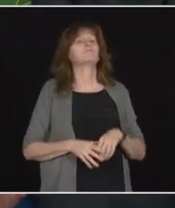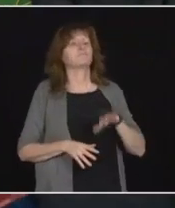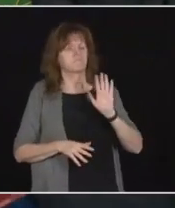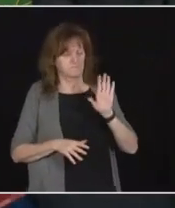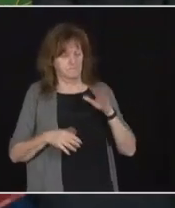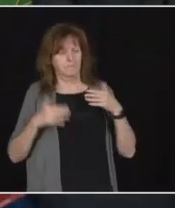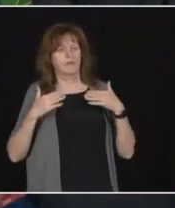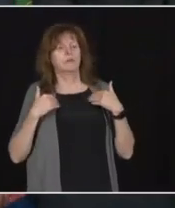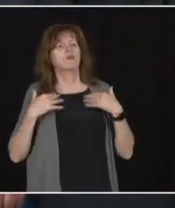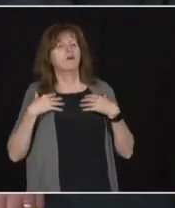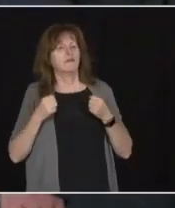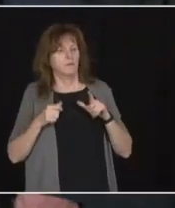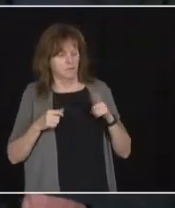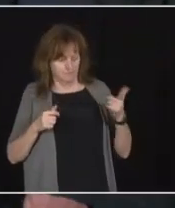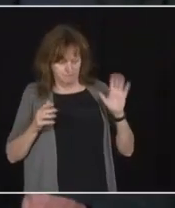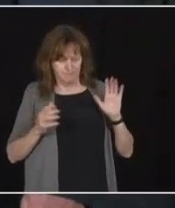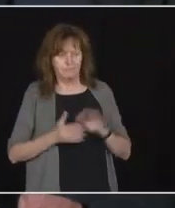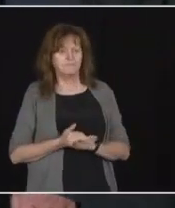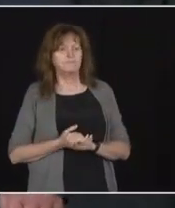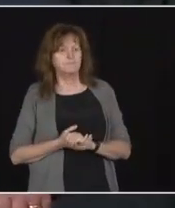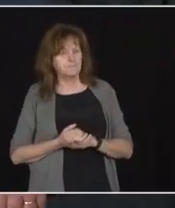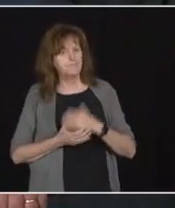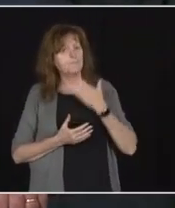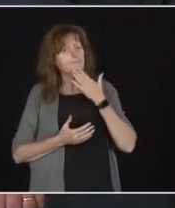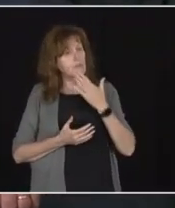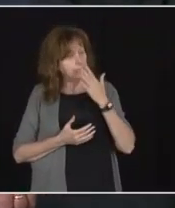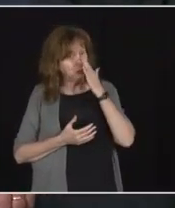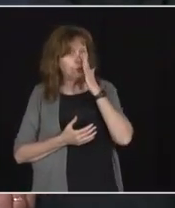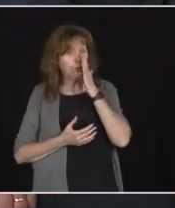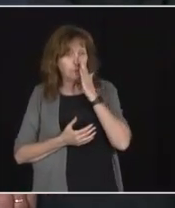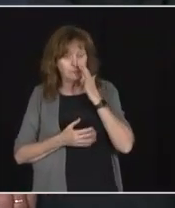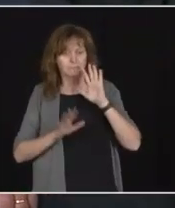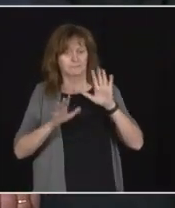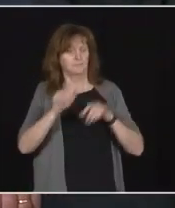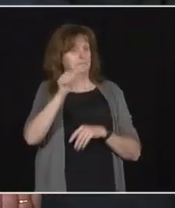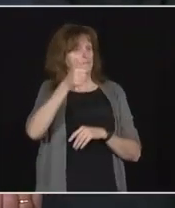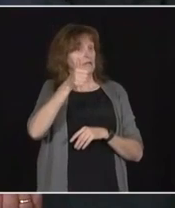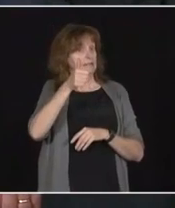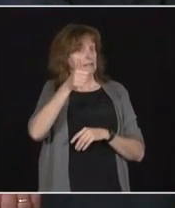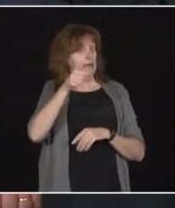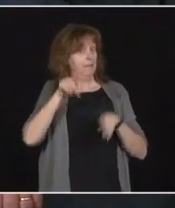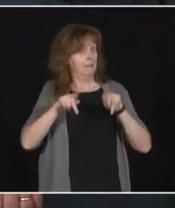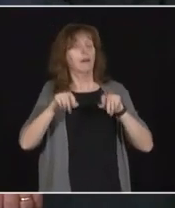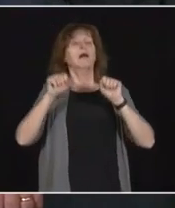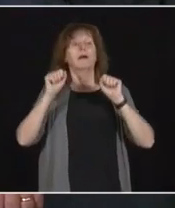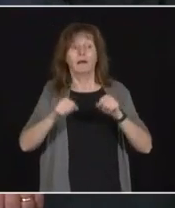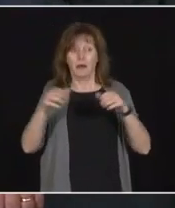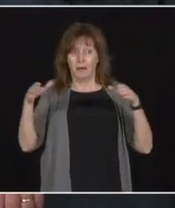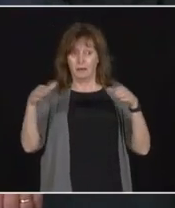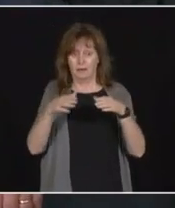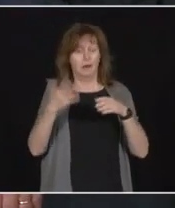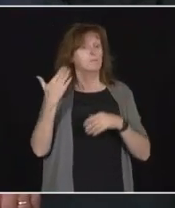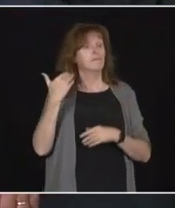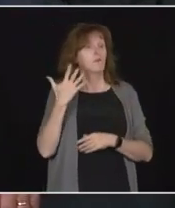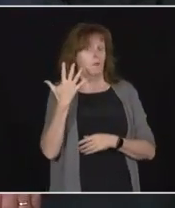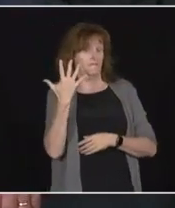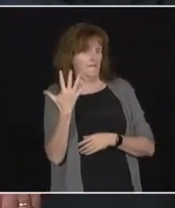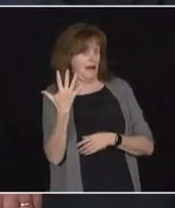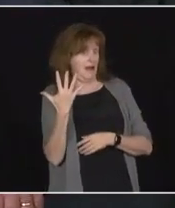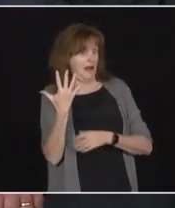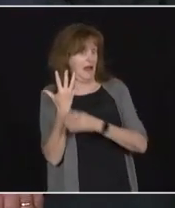Thank you. So there will be the opportunity for 10 people to get together. We're moving up from five people as long as there's necessary